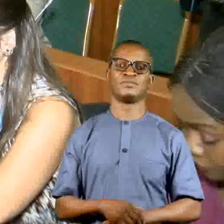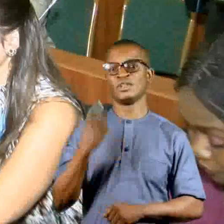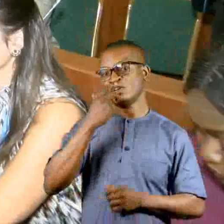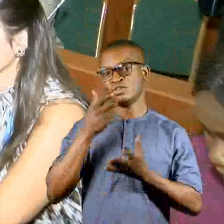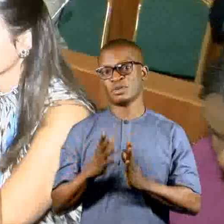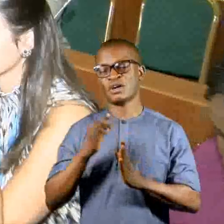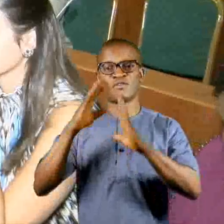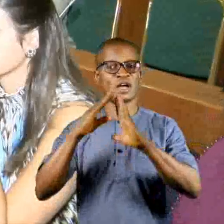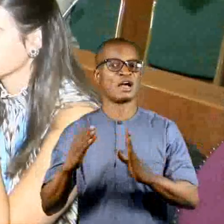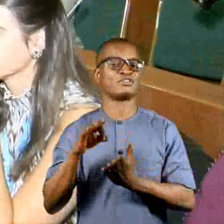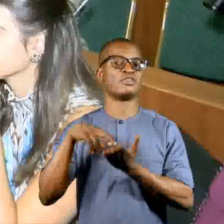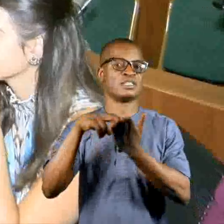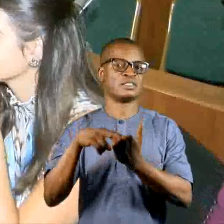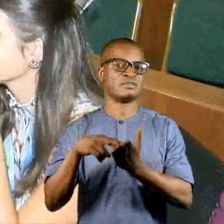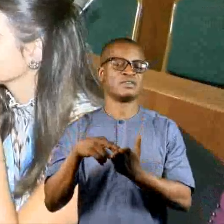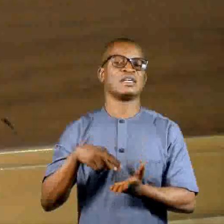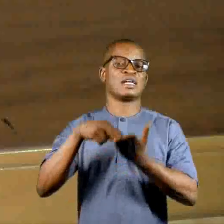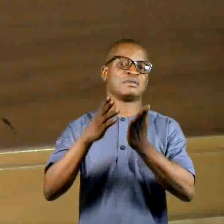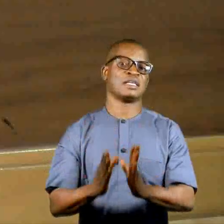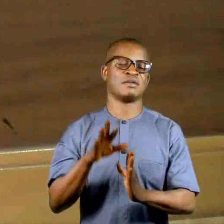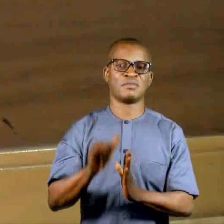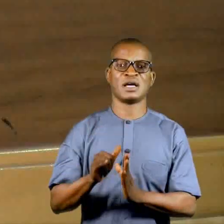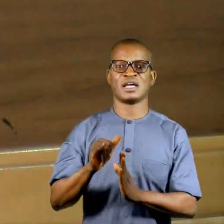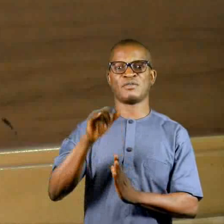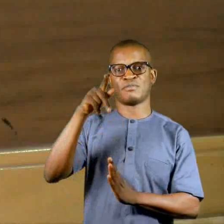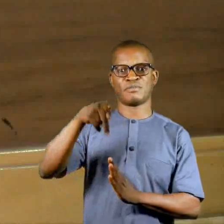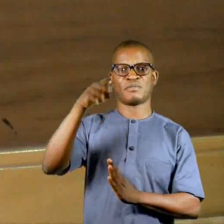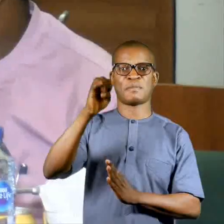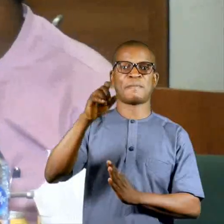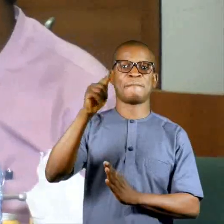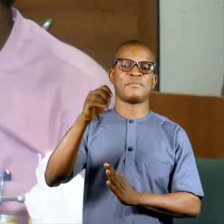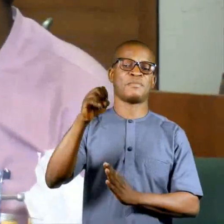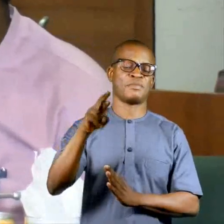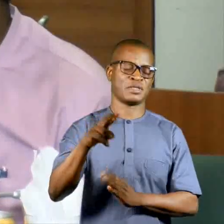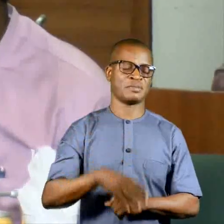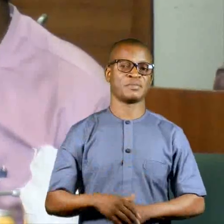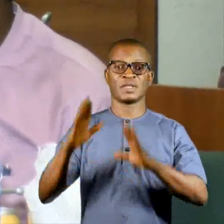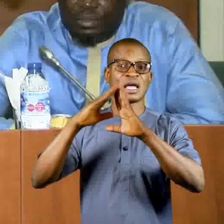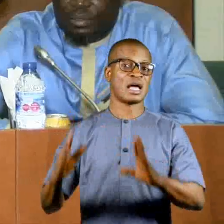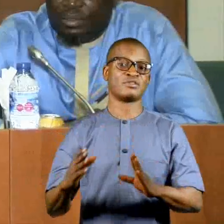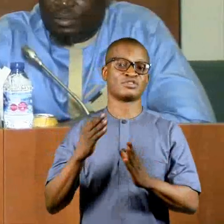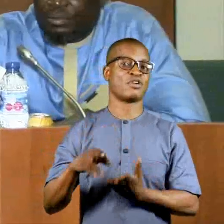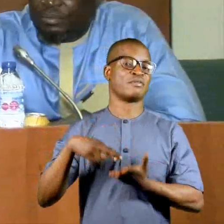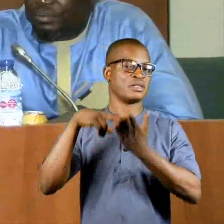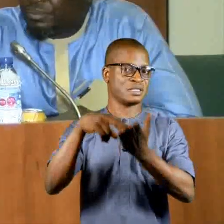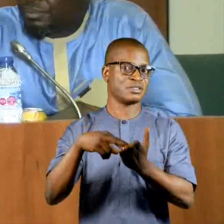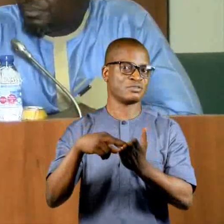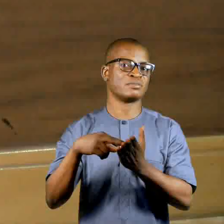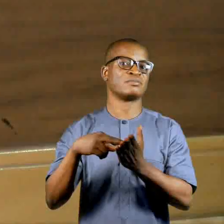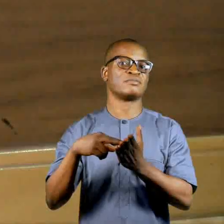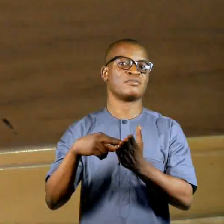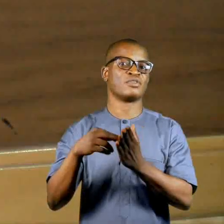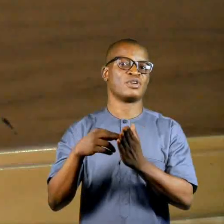The Speaker of the House of Representatives was represented by Right Honourable Peter Agpaterson. The House of Representatives in